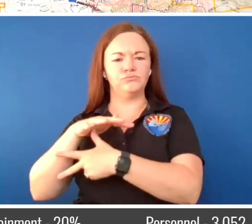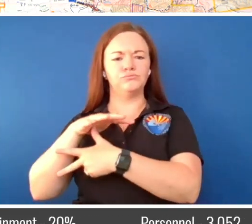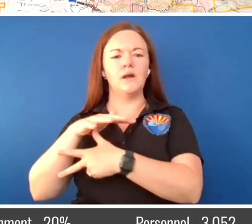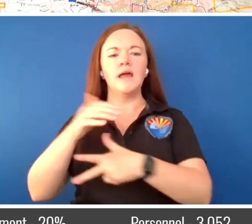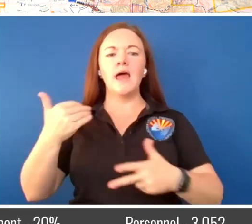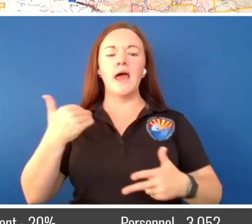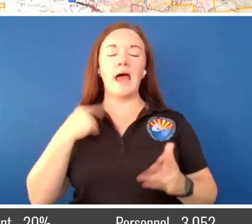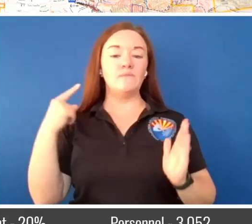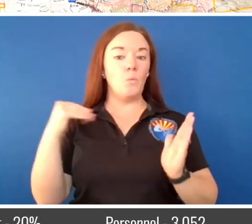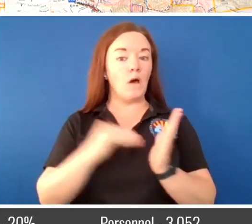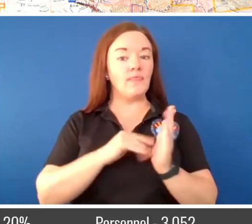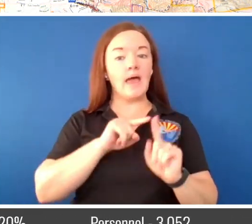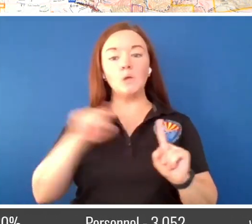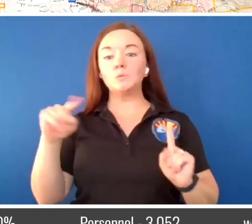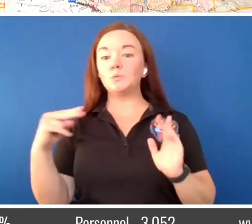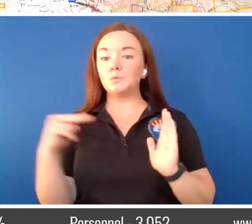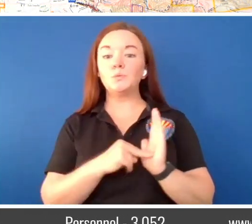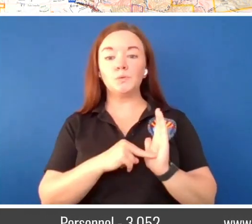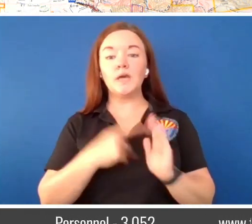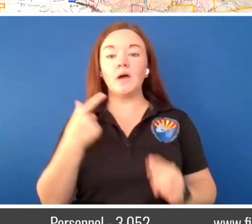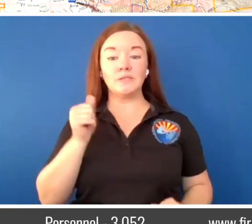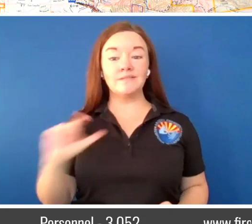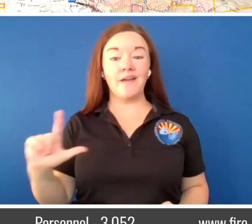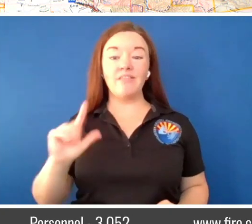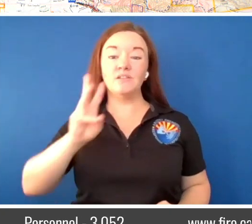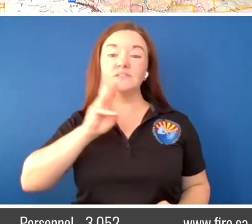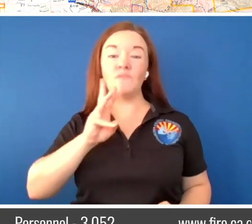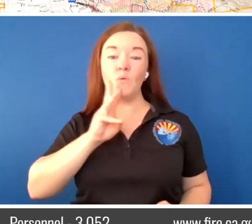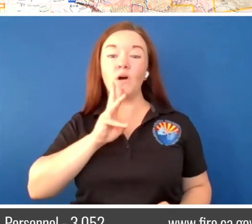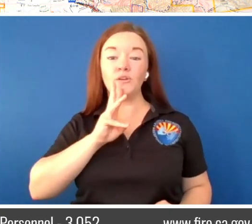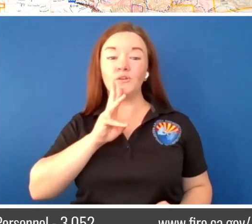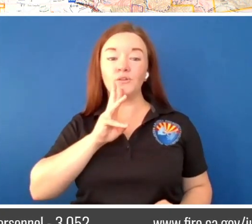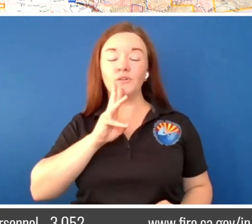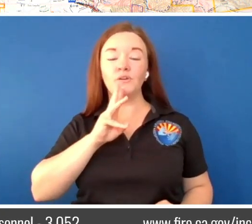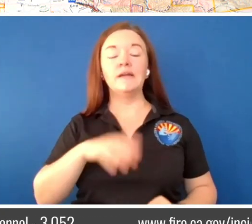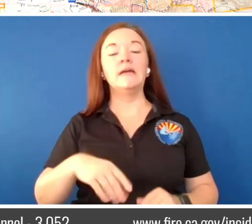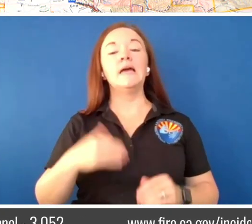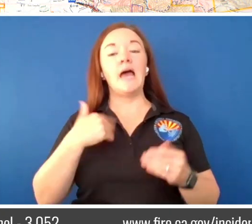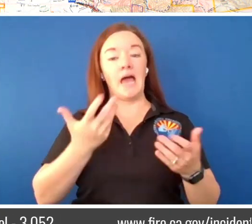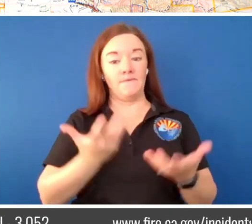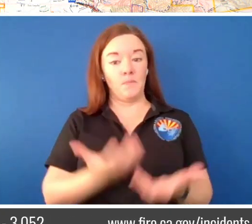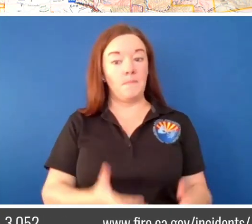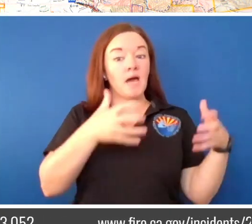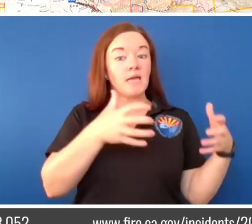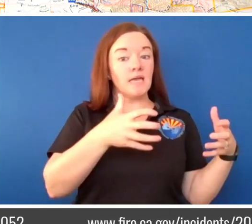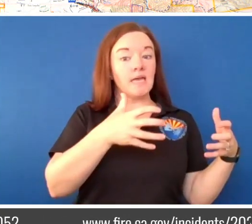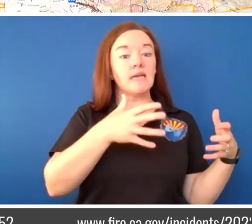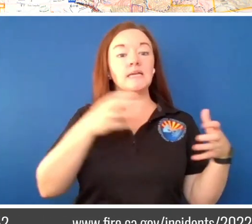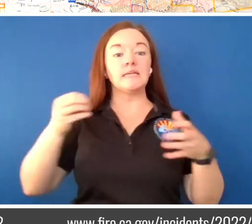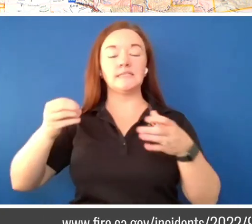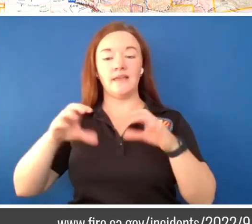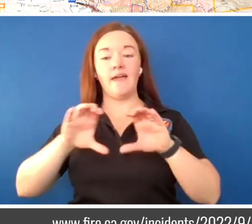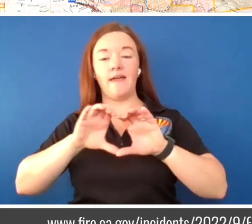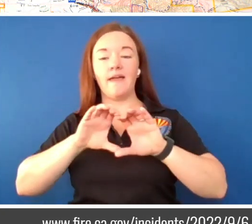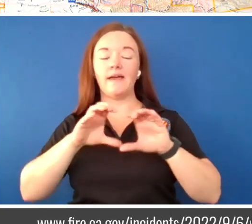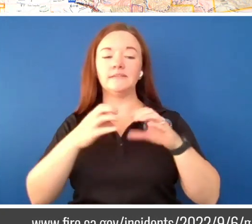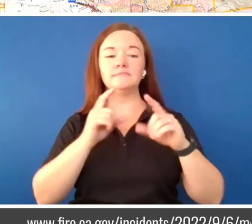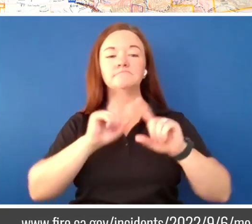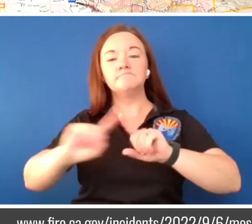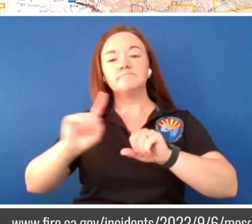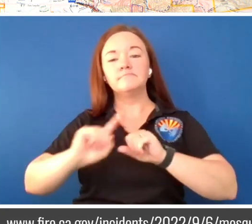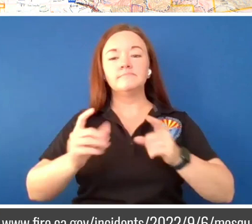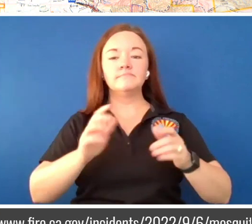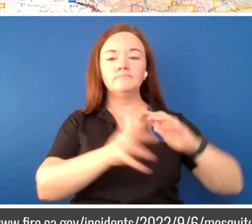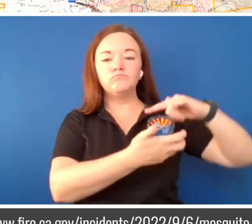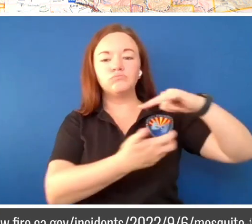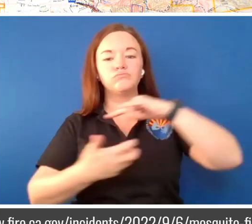from 1,000 to 2,000 gallons of water. We have buckets and tanks involved in our fleet for both those Type 1 helicopters,